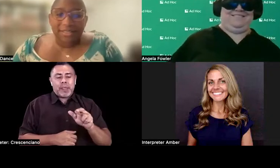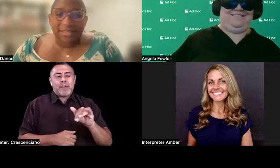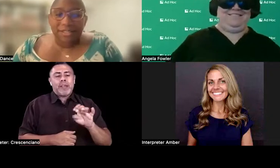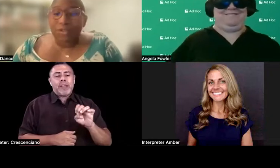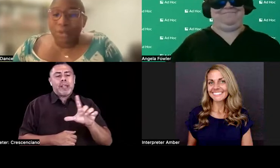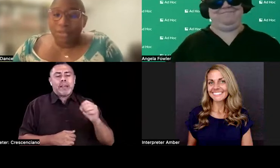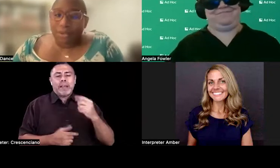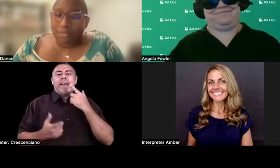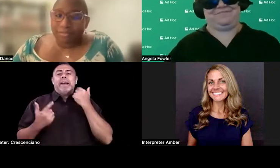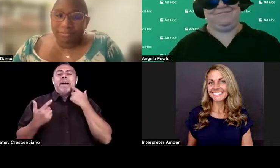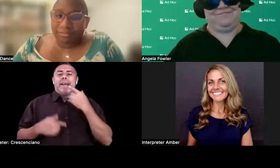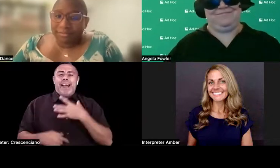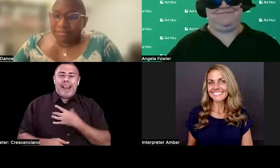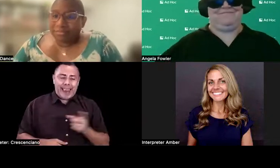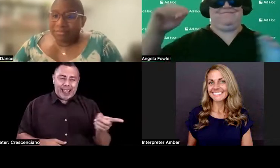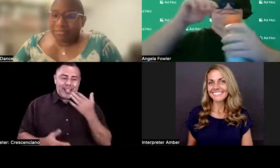that you've worked for?